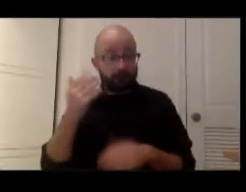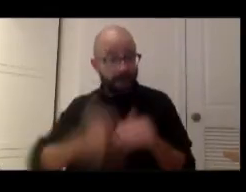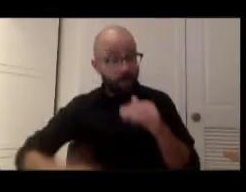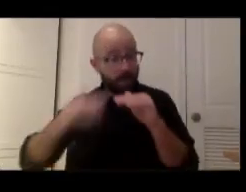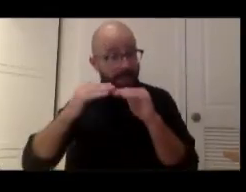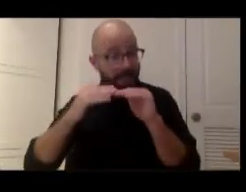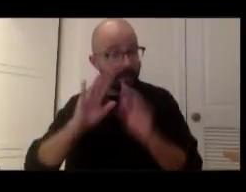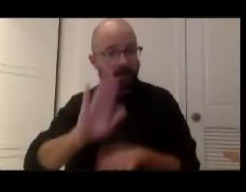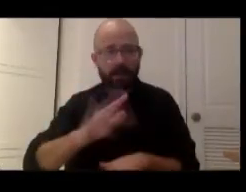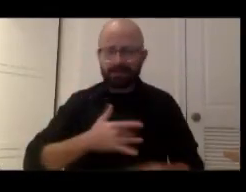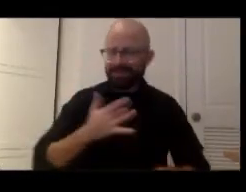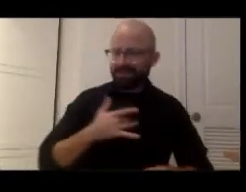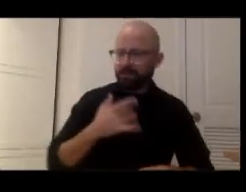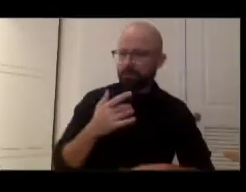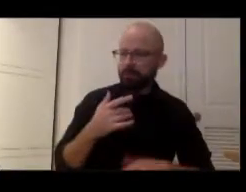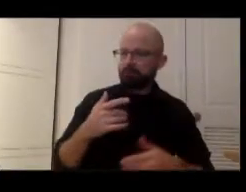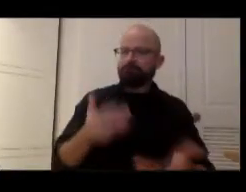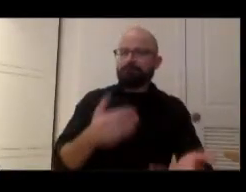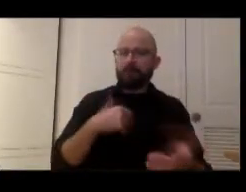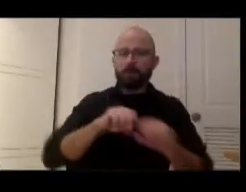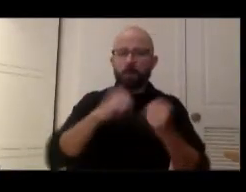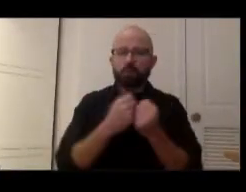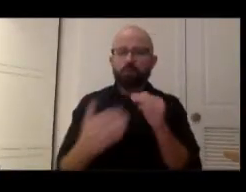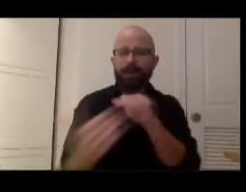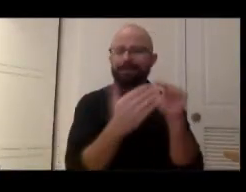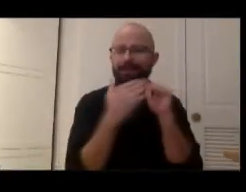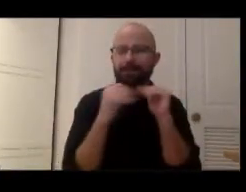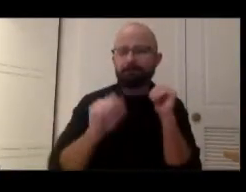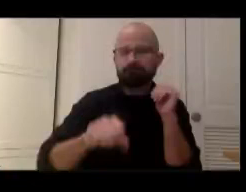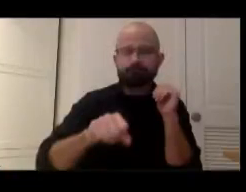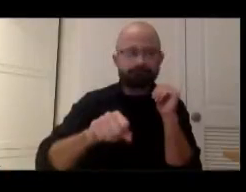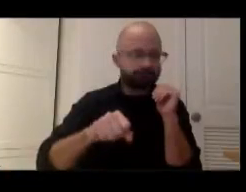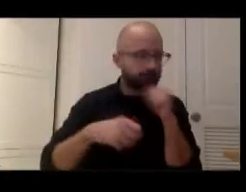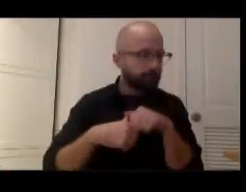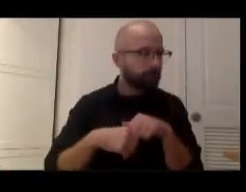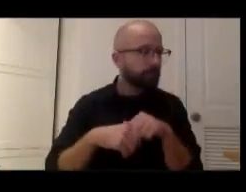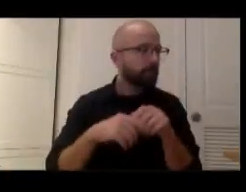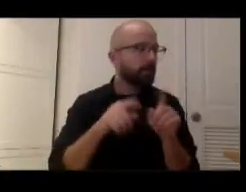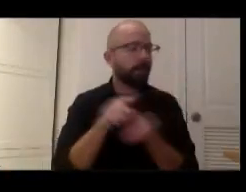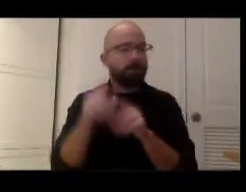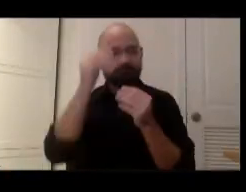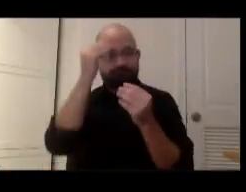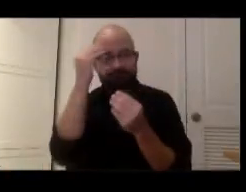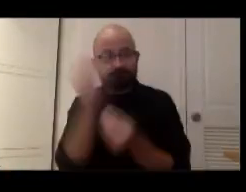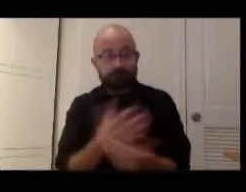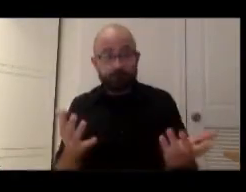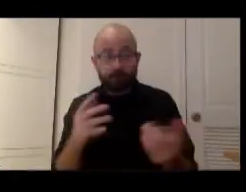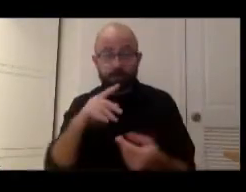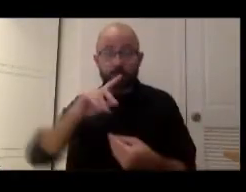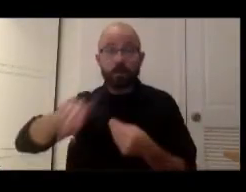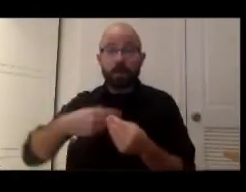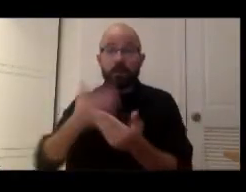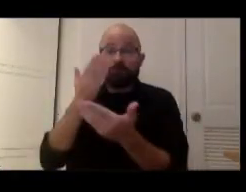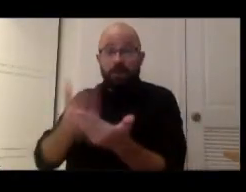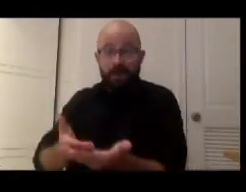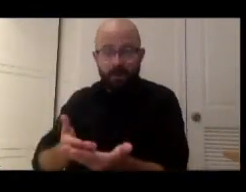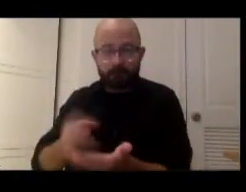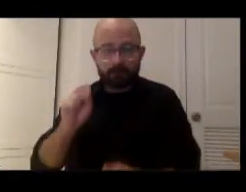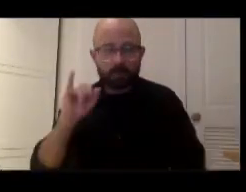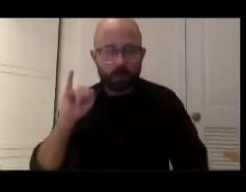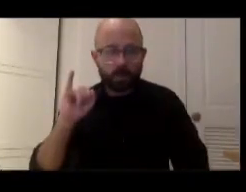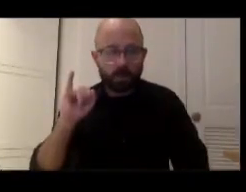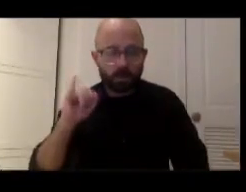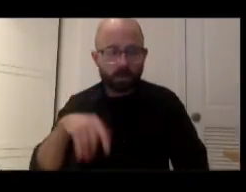um and in a sense that also tells them that where they when they come to Smithsonian they can bring